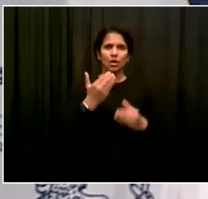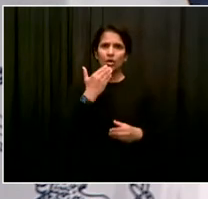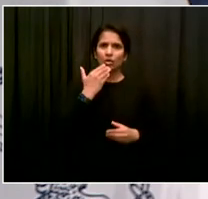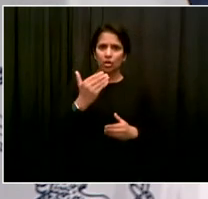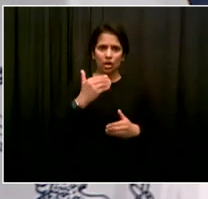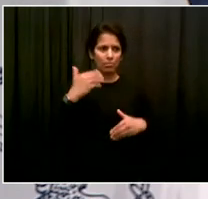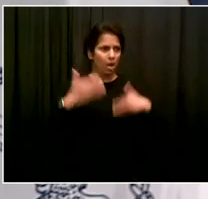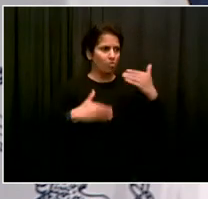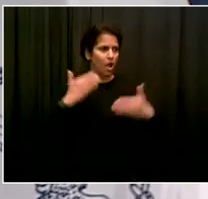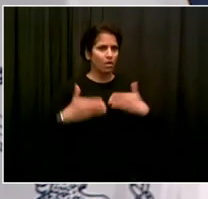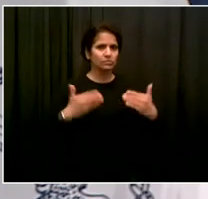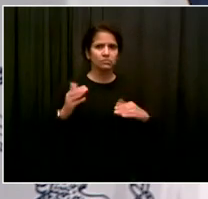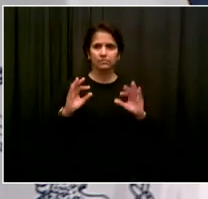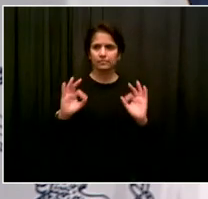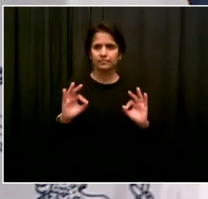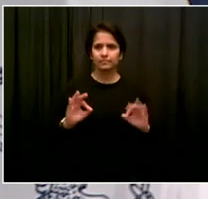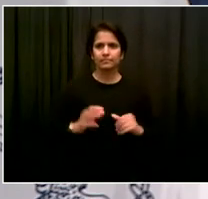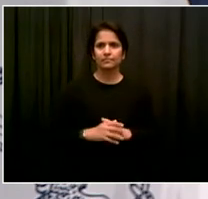vaccinated each week.